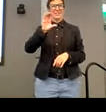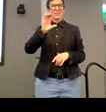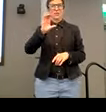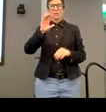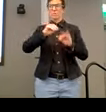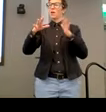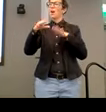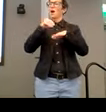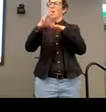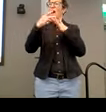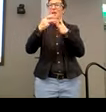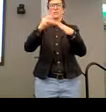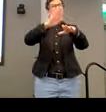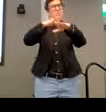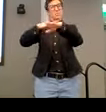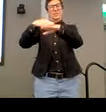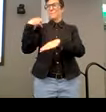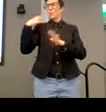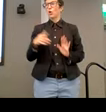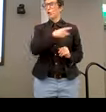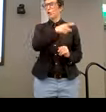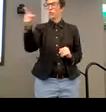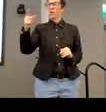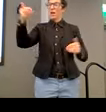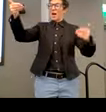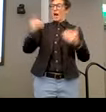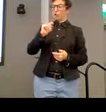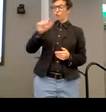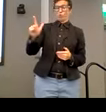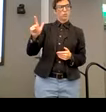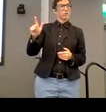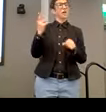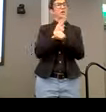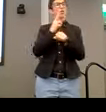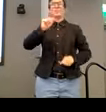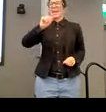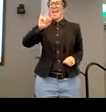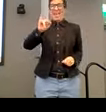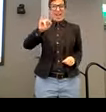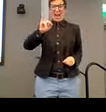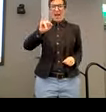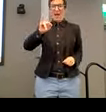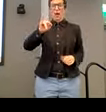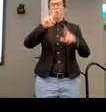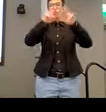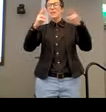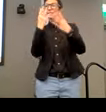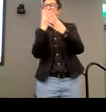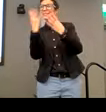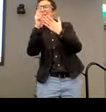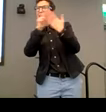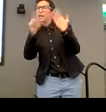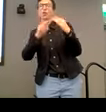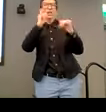put out guidance, warning employers that hiring tools that use AI, you know, resume scanners and